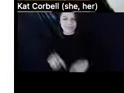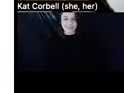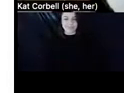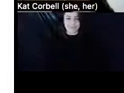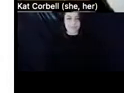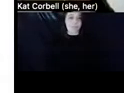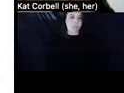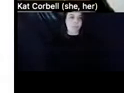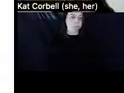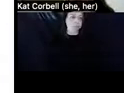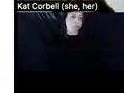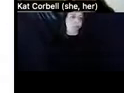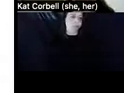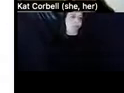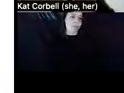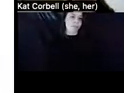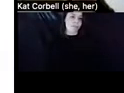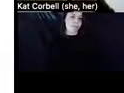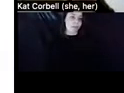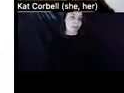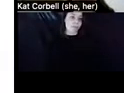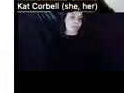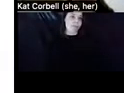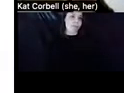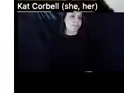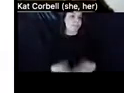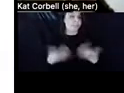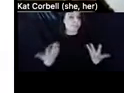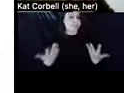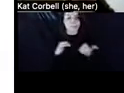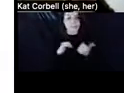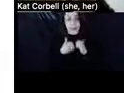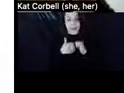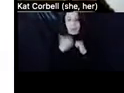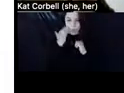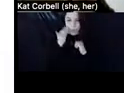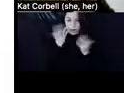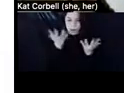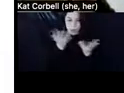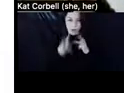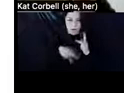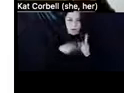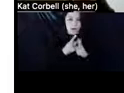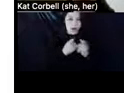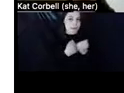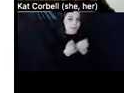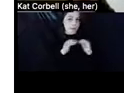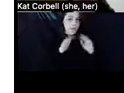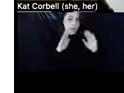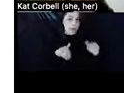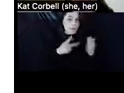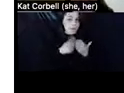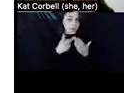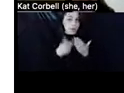and then how do I know what kind of supportive housing program I am